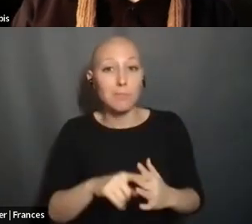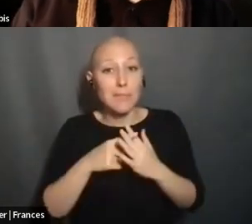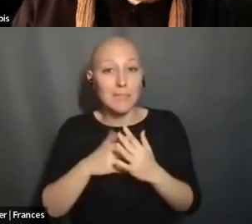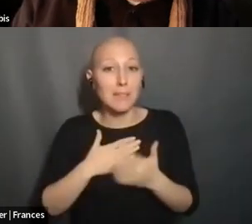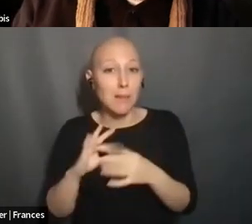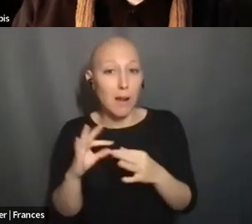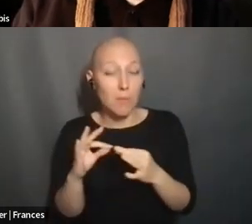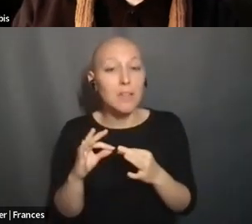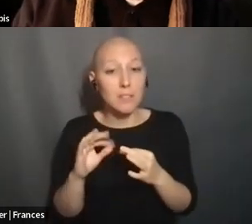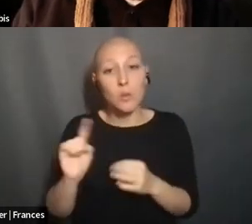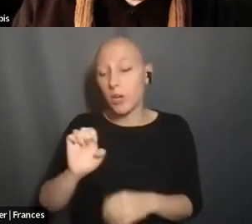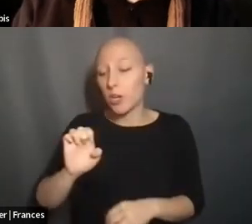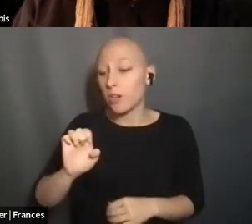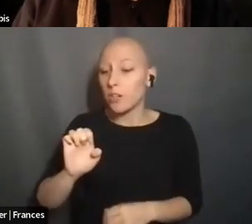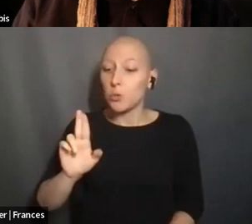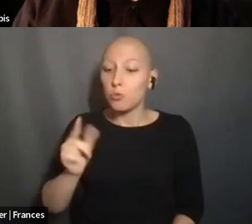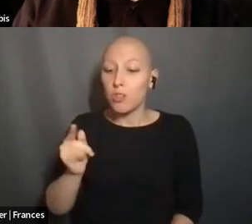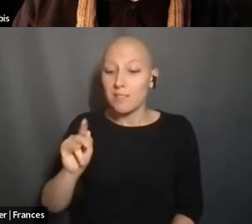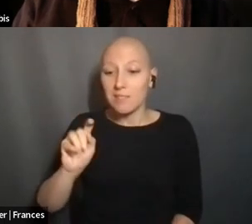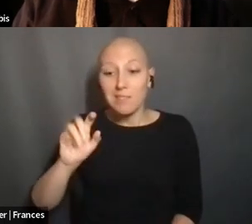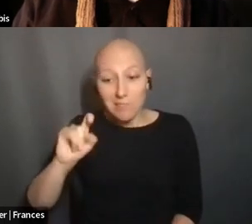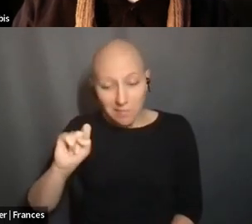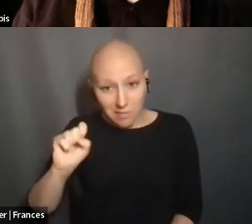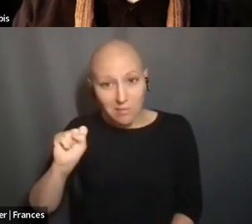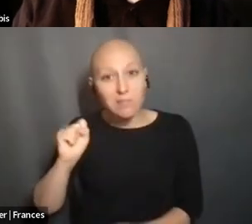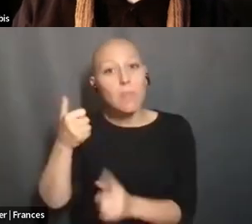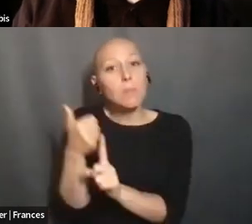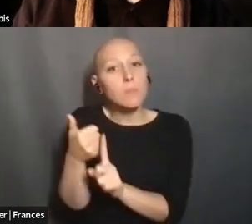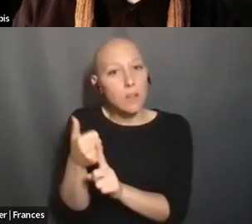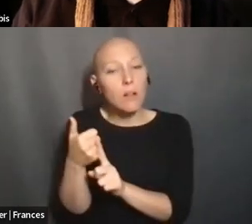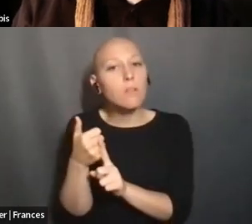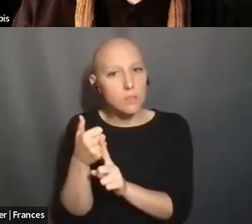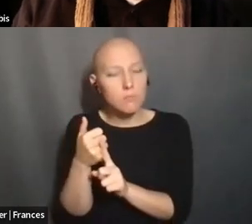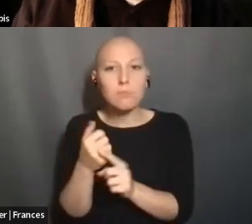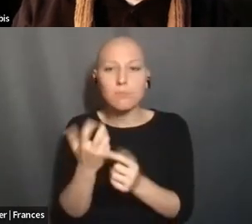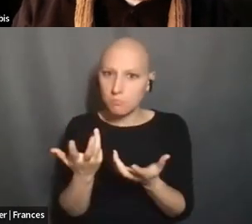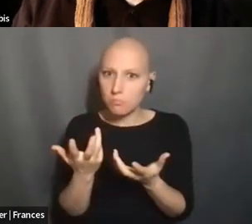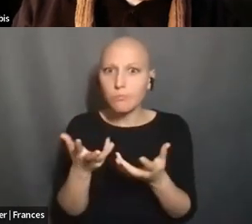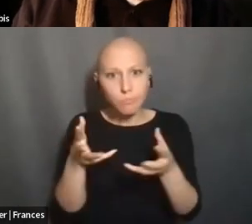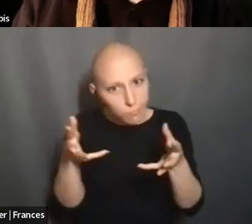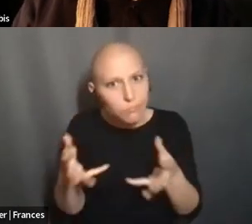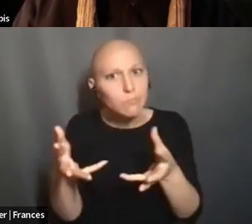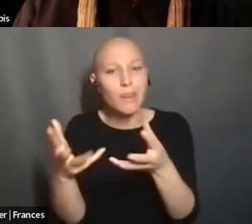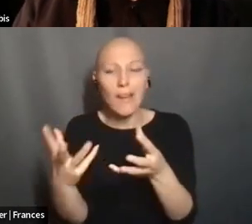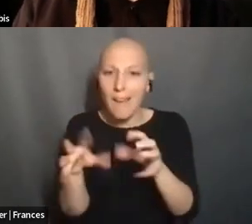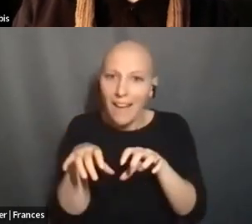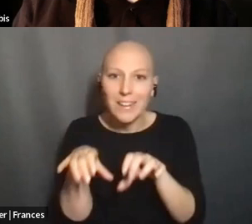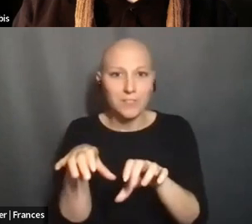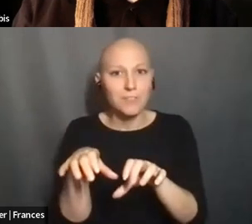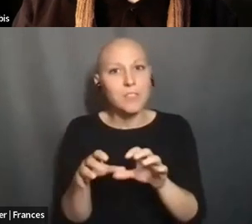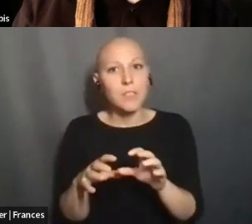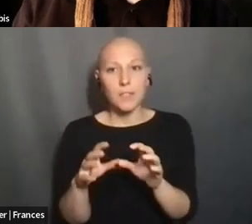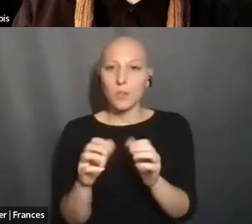WHERE EGENICISTS WERE, YOU KNOW, REALLY KEEN AND ACTIVE IN, IN, IN,